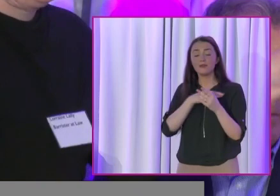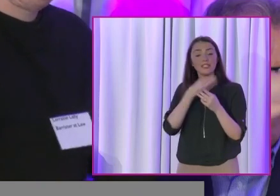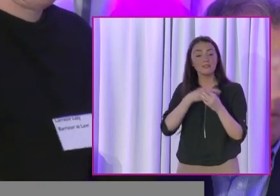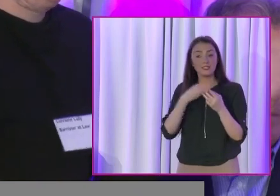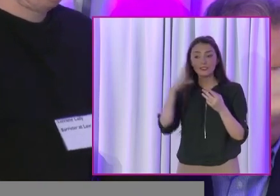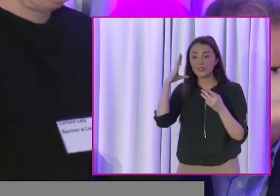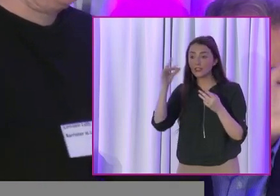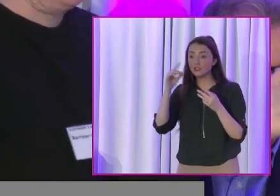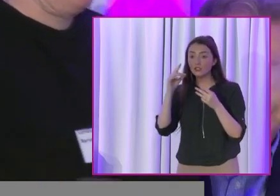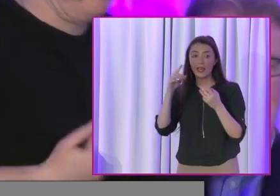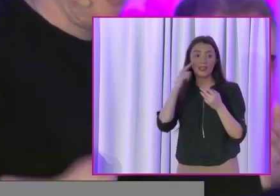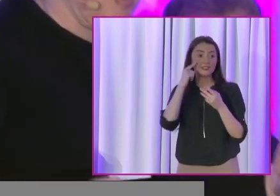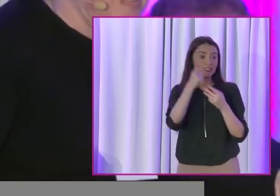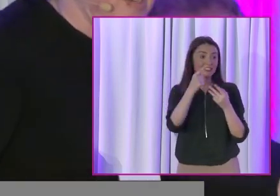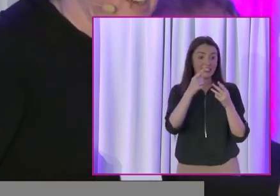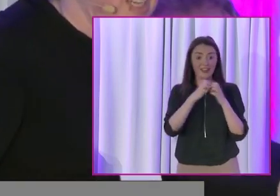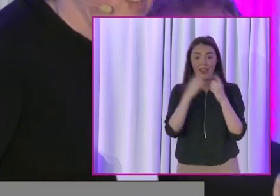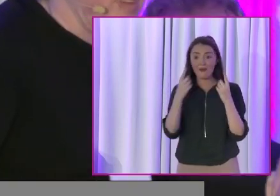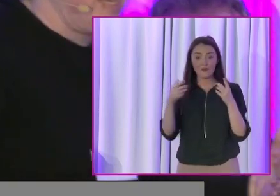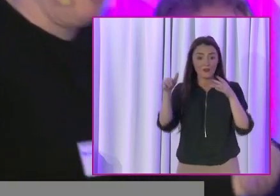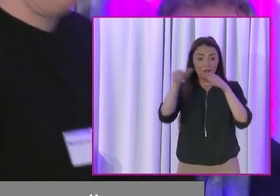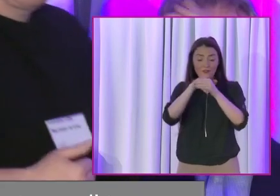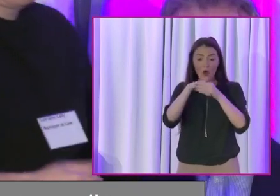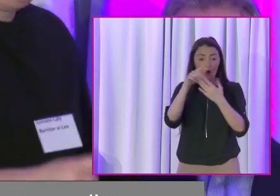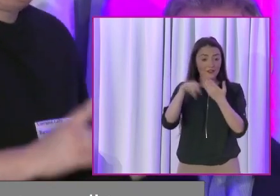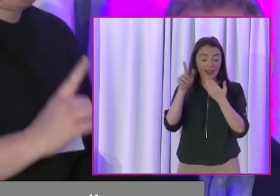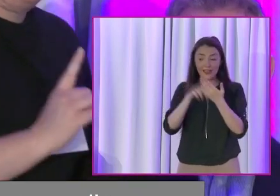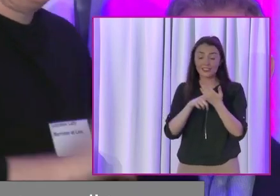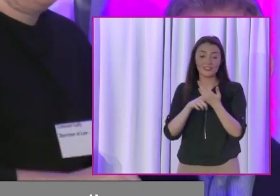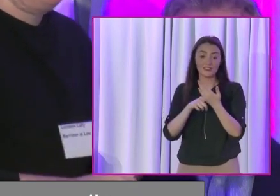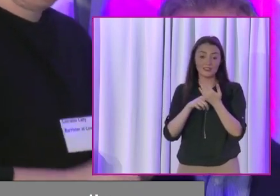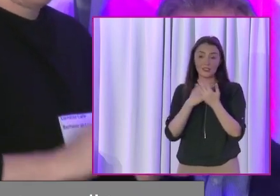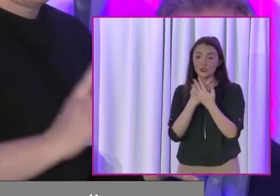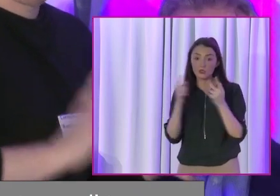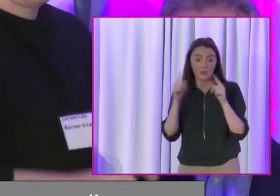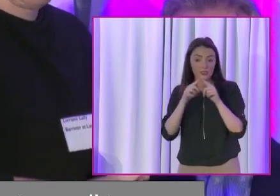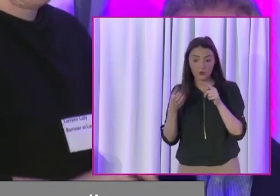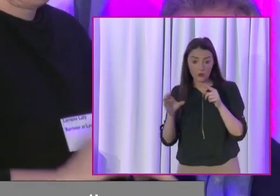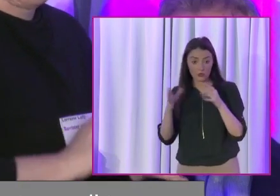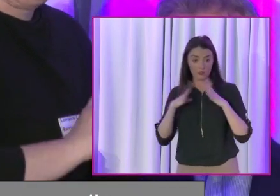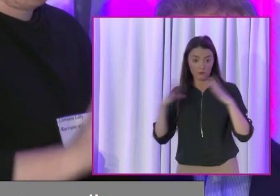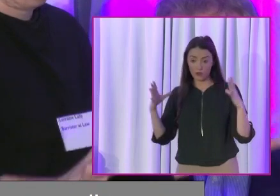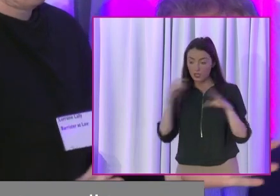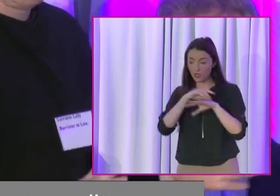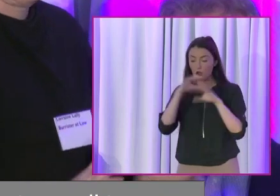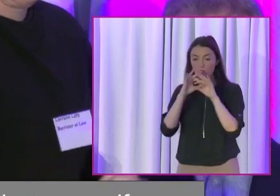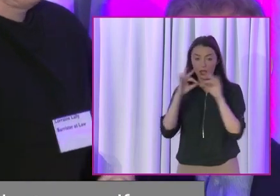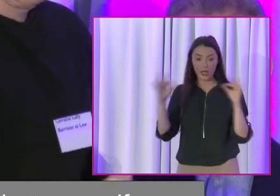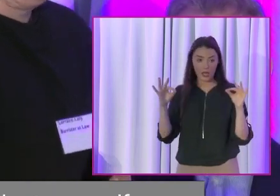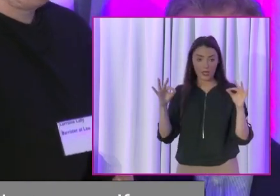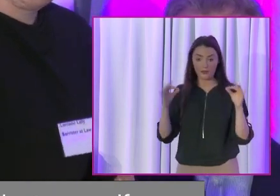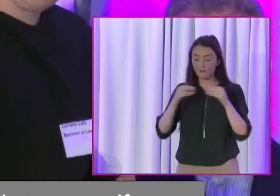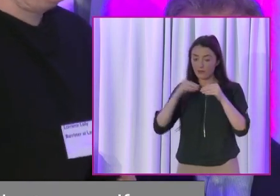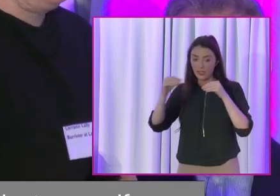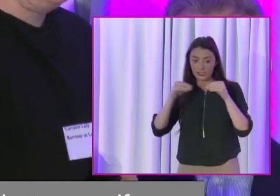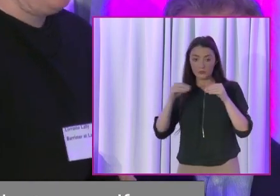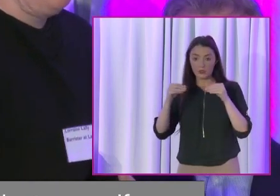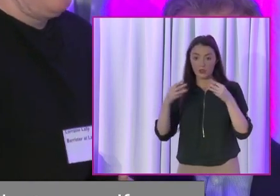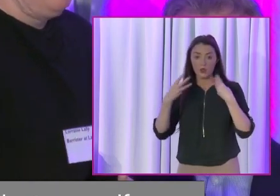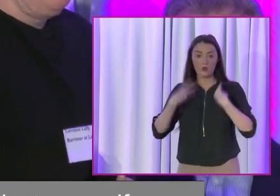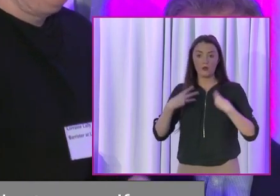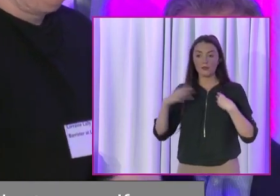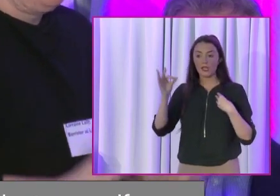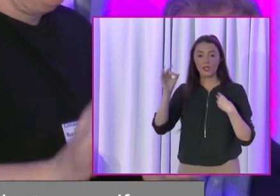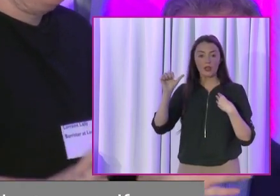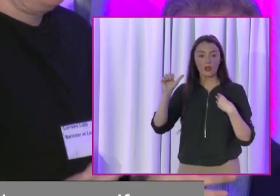And please check out See Her Elected. I'm a graduate. see her elected myself. All their courses are free. And they're online. And it's completely flexible. And they have women in